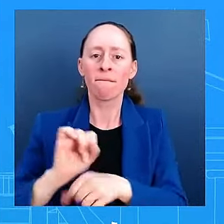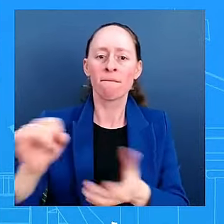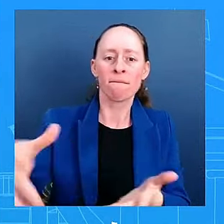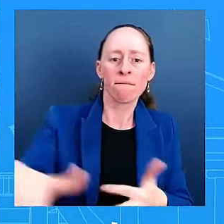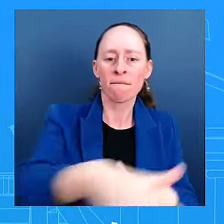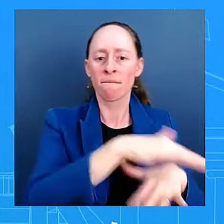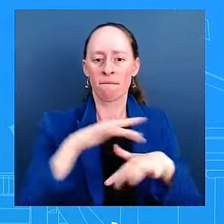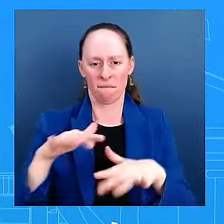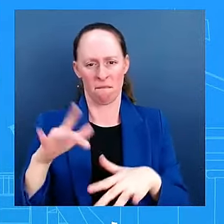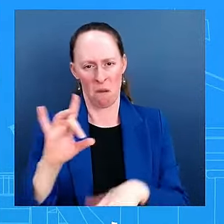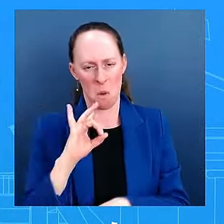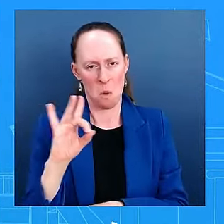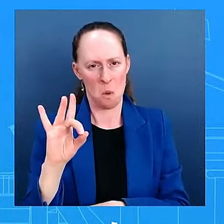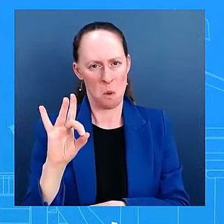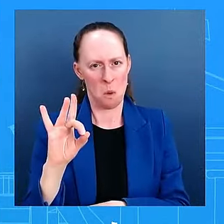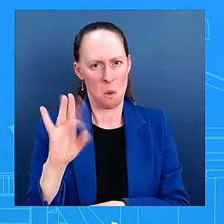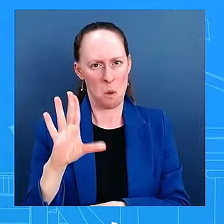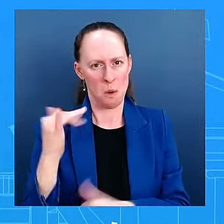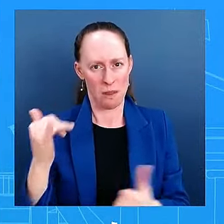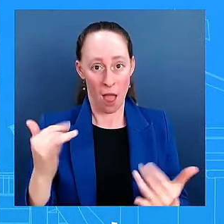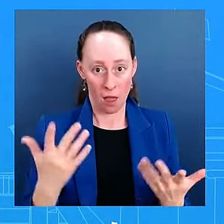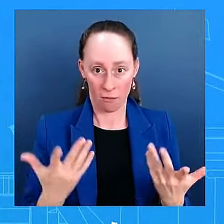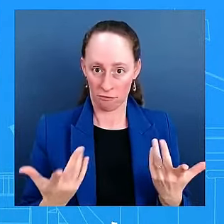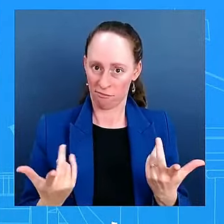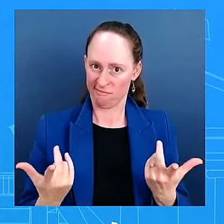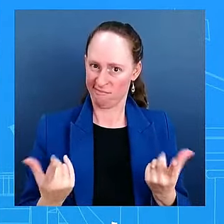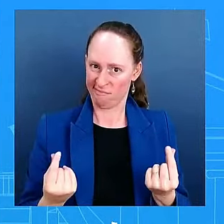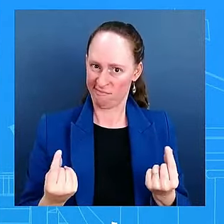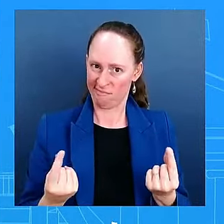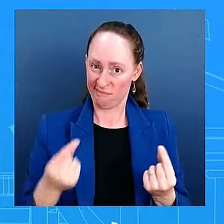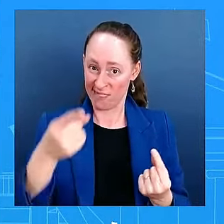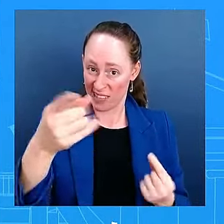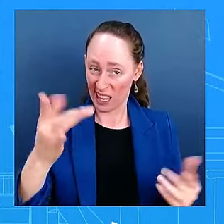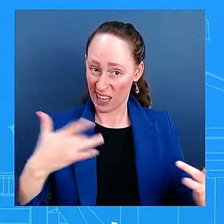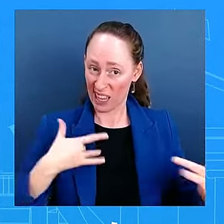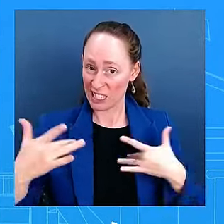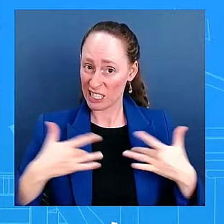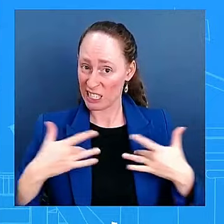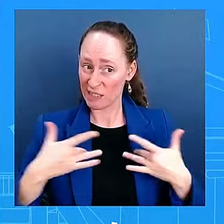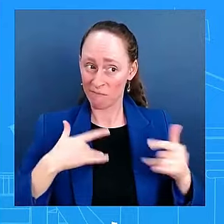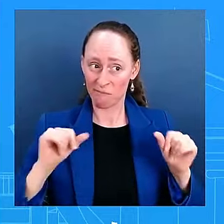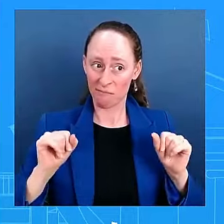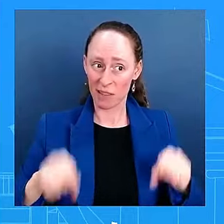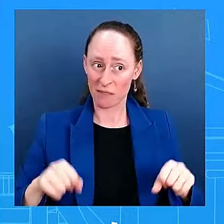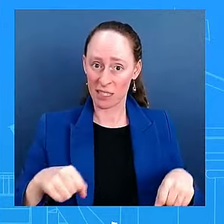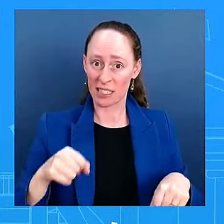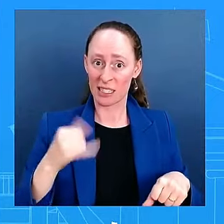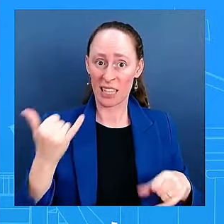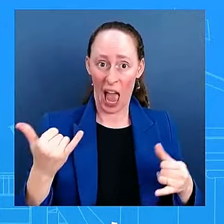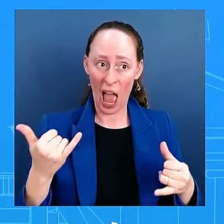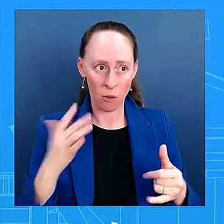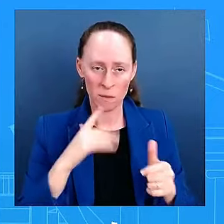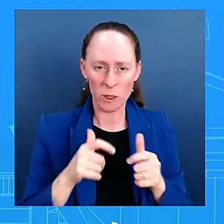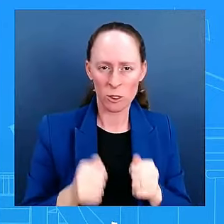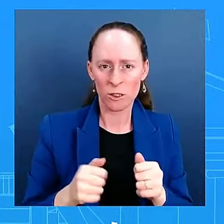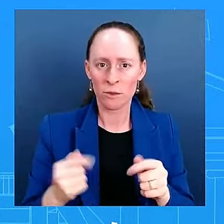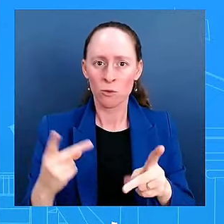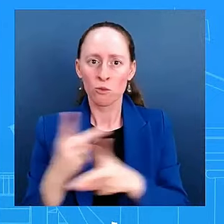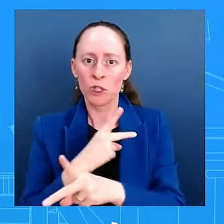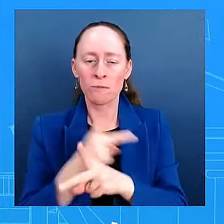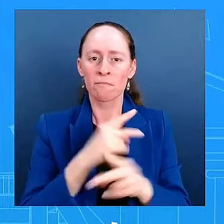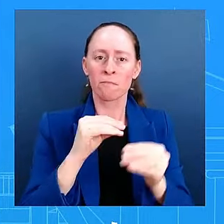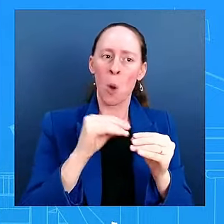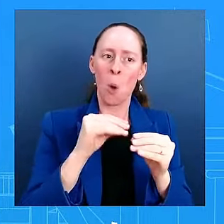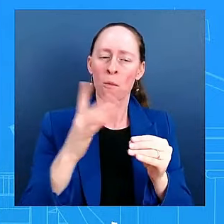have about the outcome of the election leading to heightened hate speech? look, I have not spoken to the team